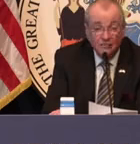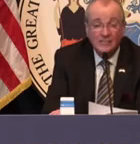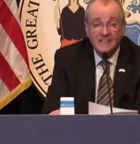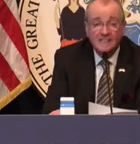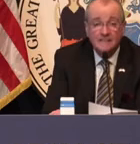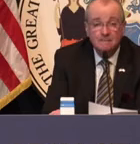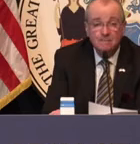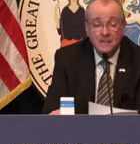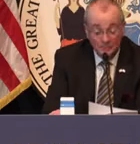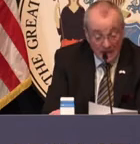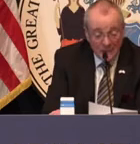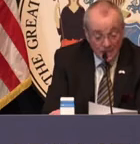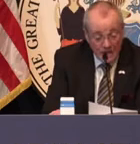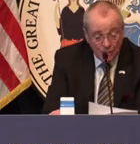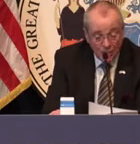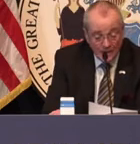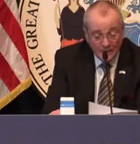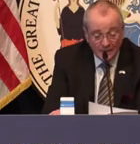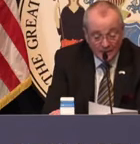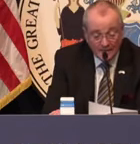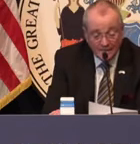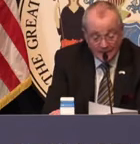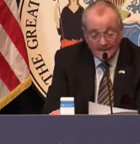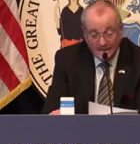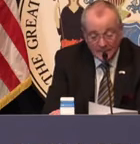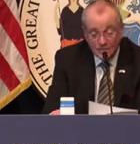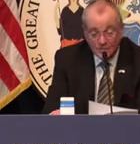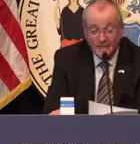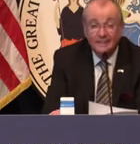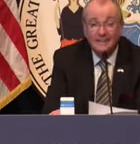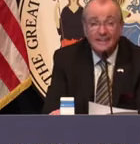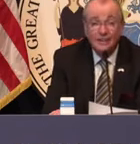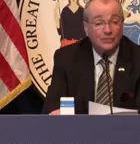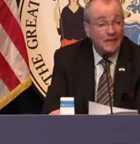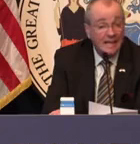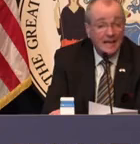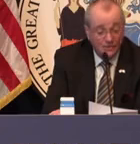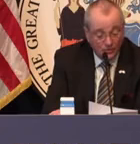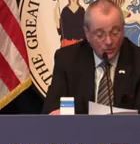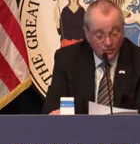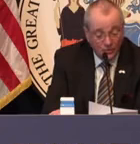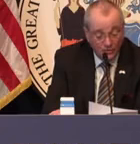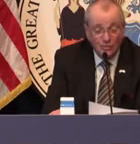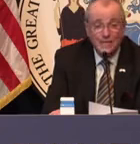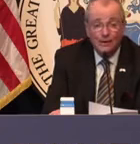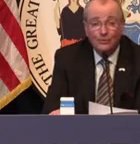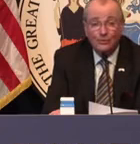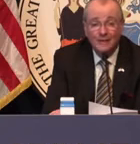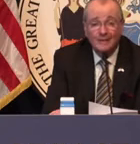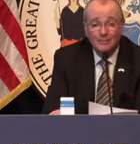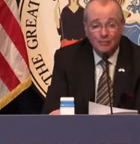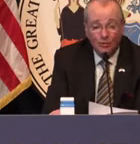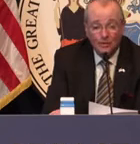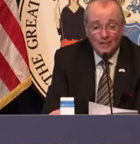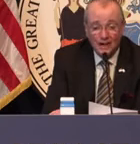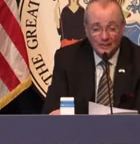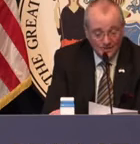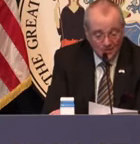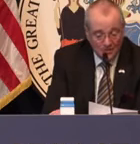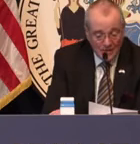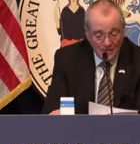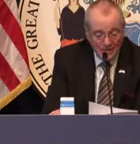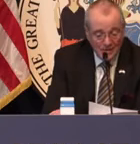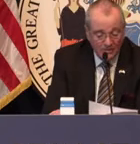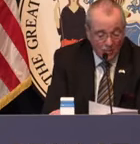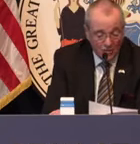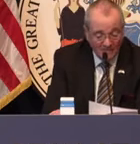opportunities. He found that job working in the linen cleaning industry and stayed at it for 33 years before retiring